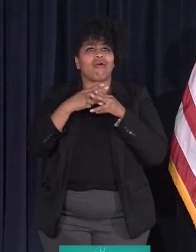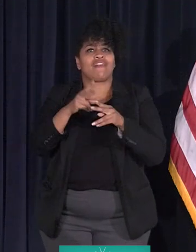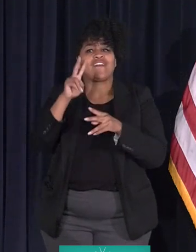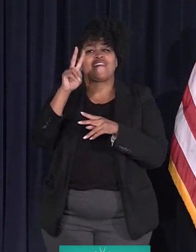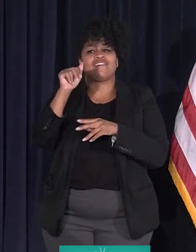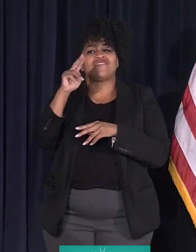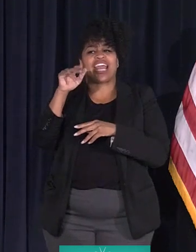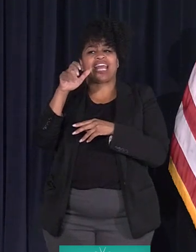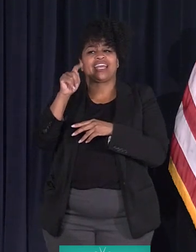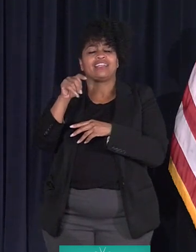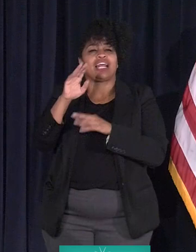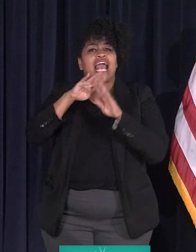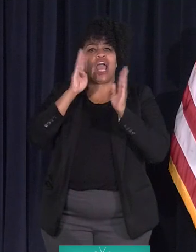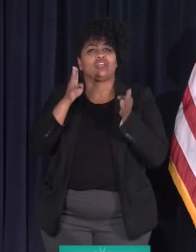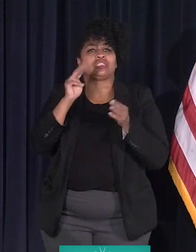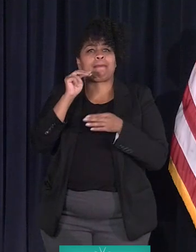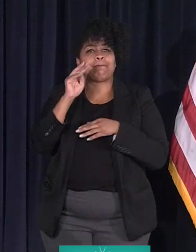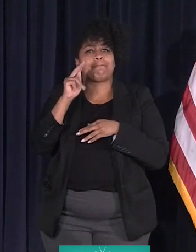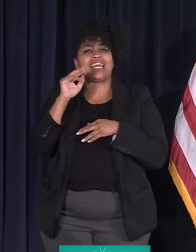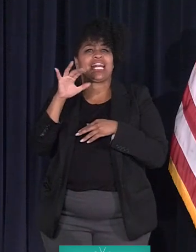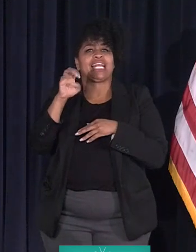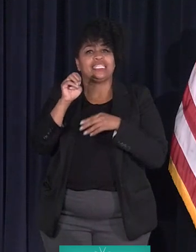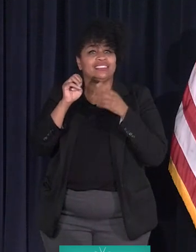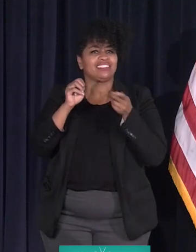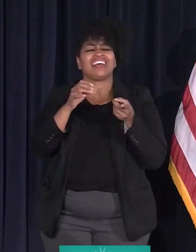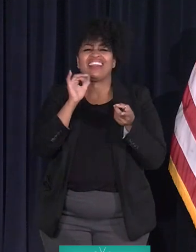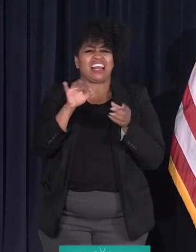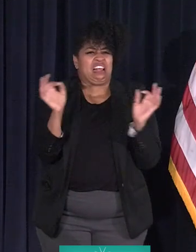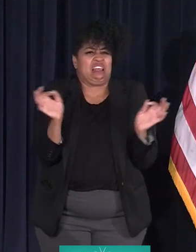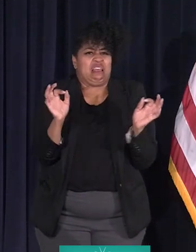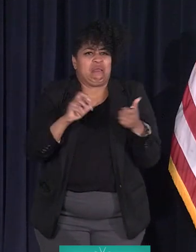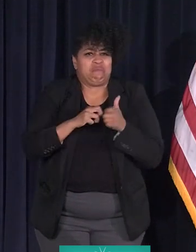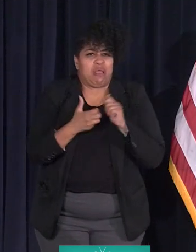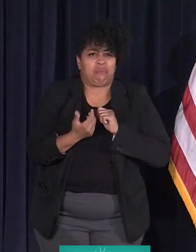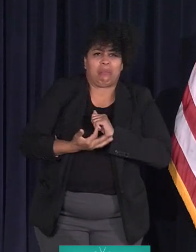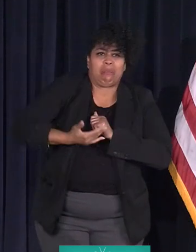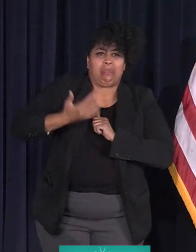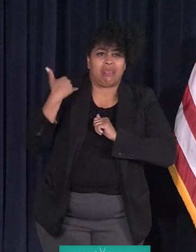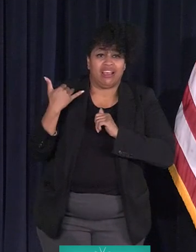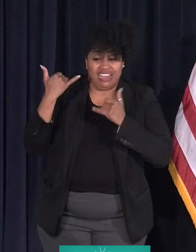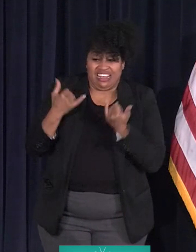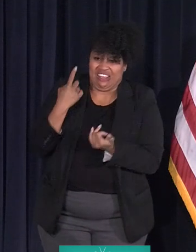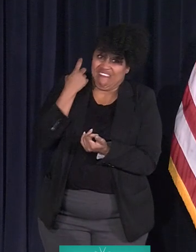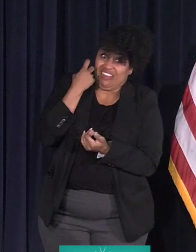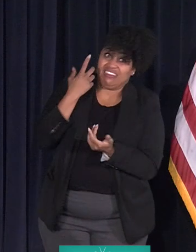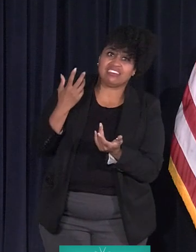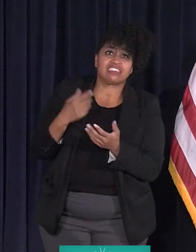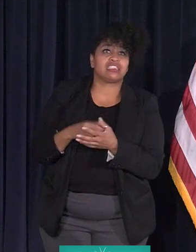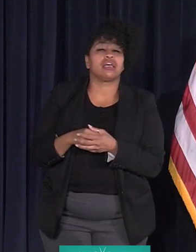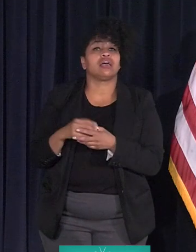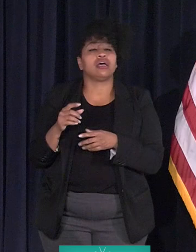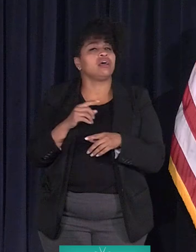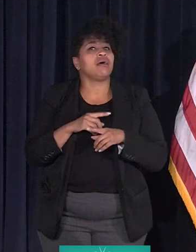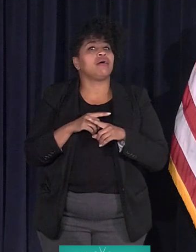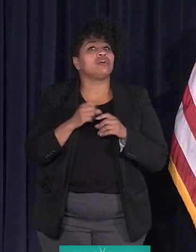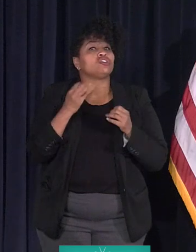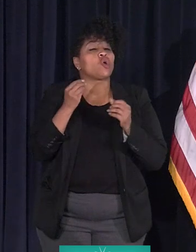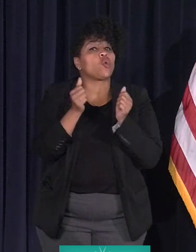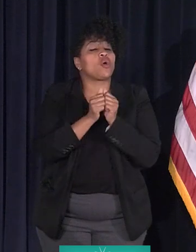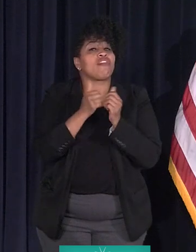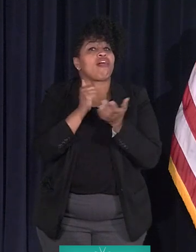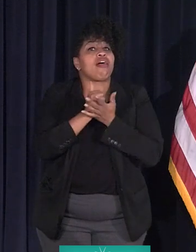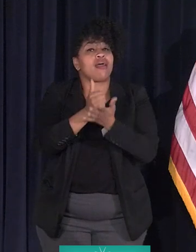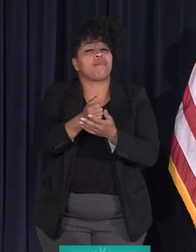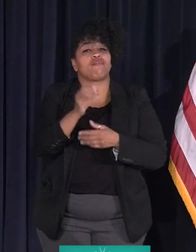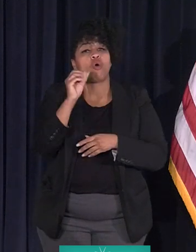house menace. 1965 was a minor problem compared to what we've had recently. So with the help of